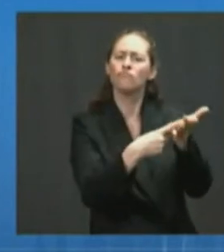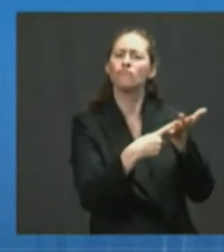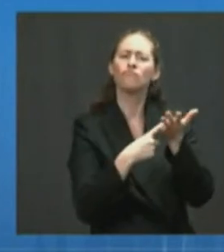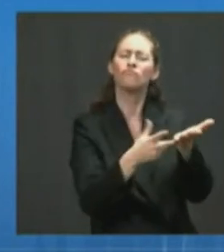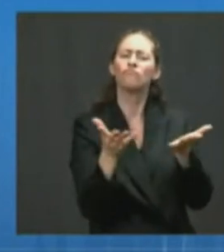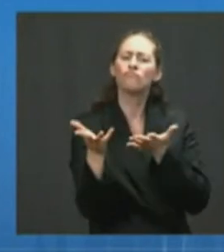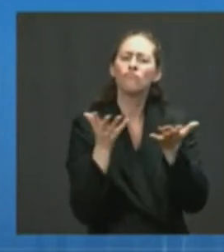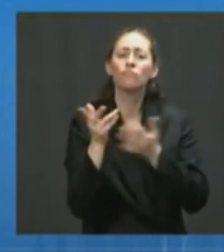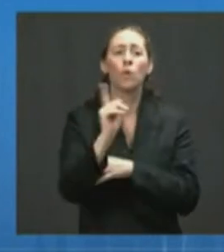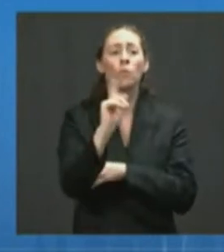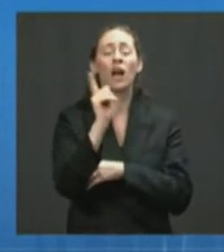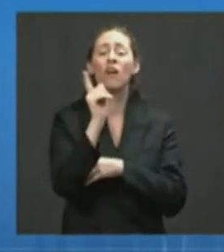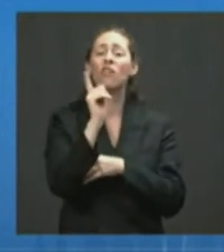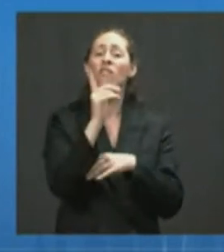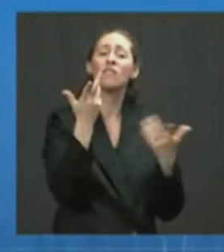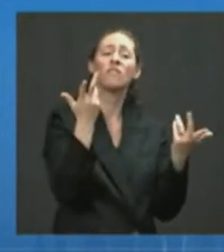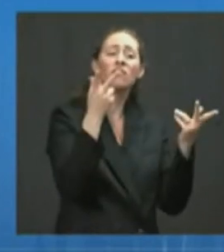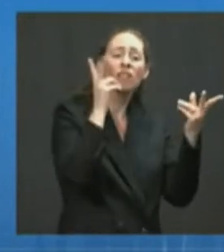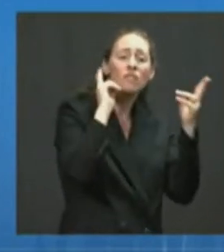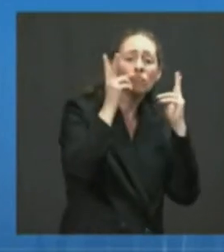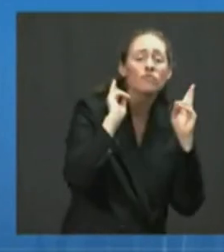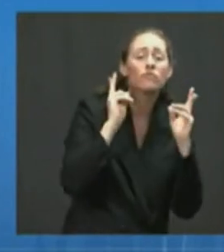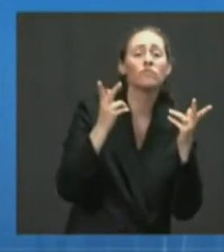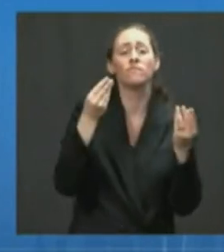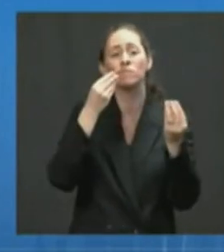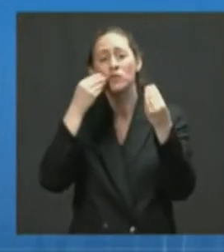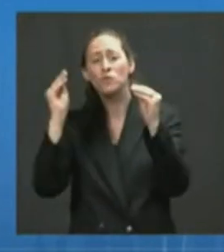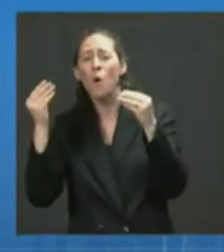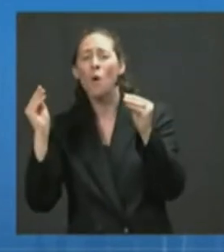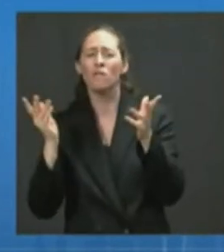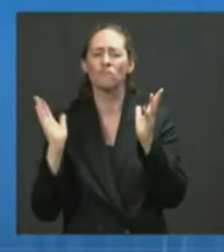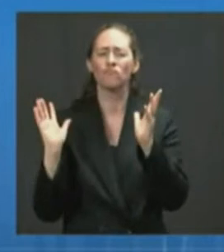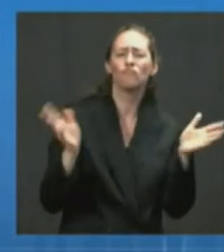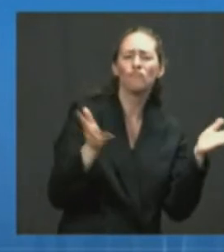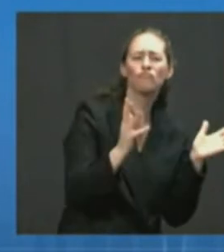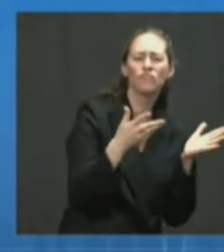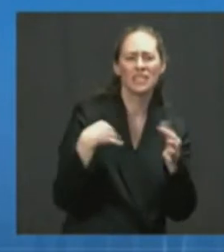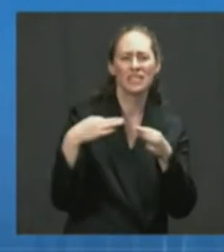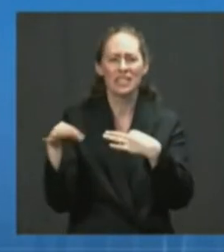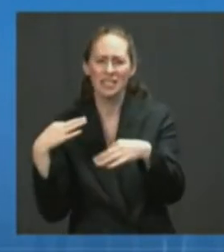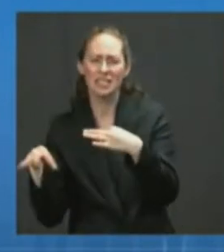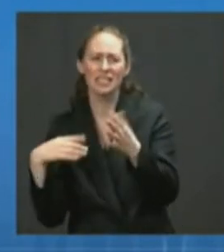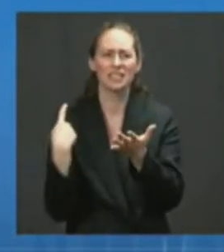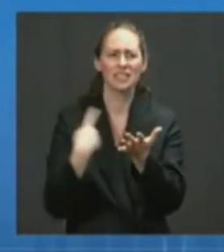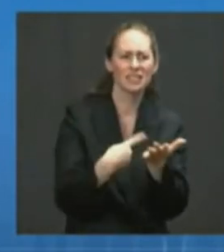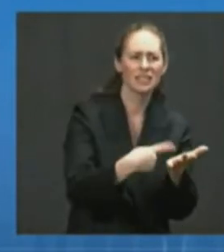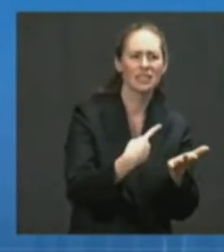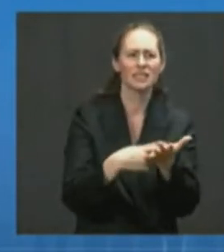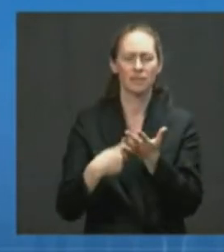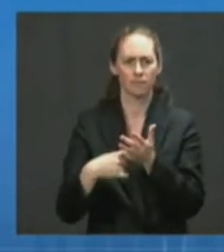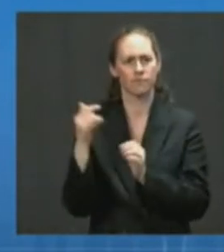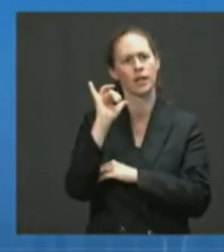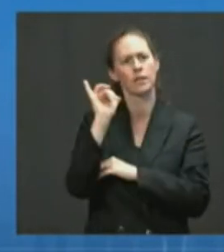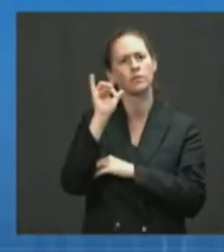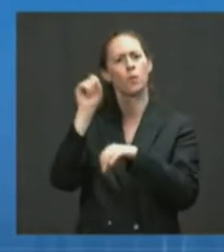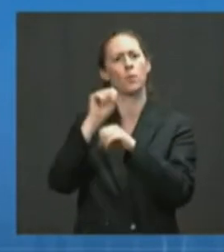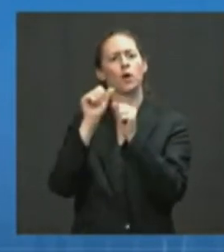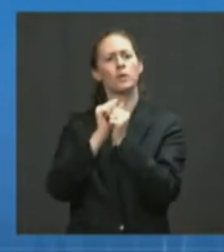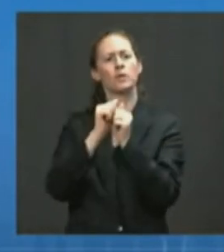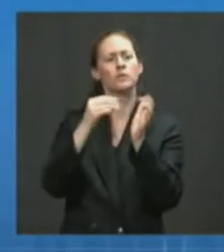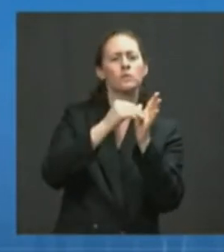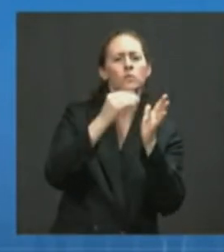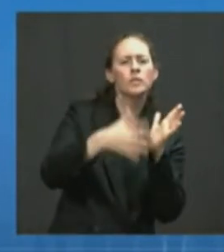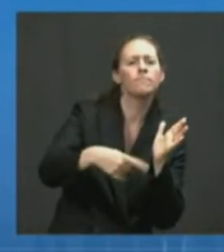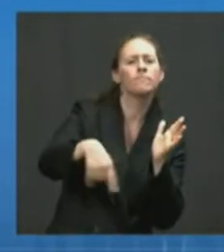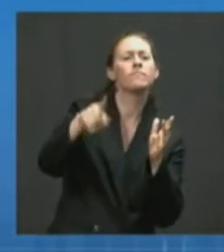We're also continuing to work with the student COVID-19 community core, where students participate in calls to learn best practices and hear